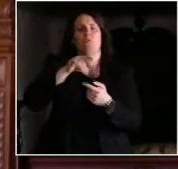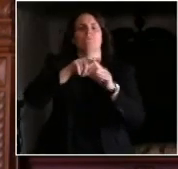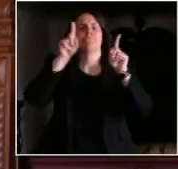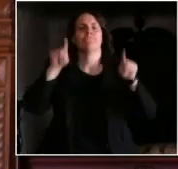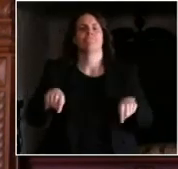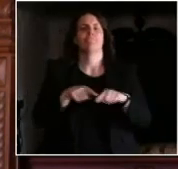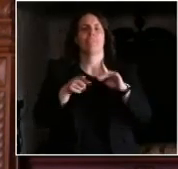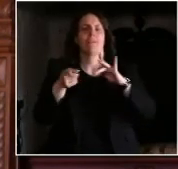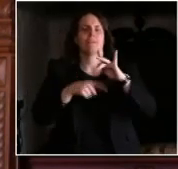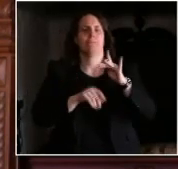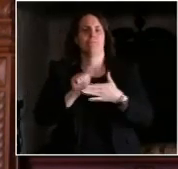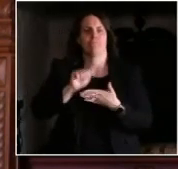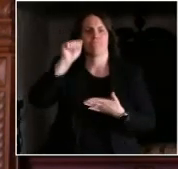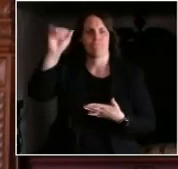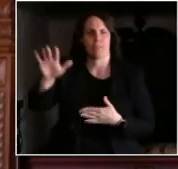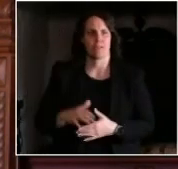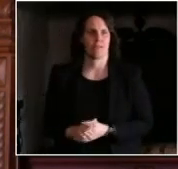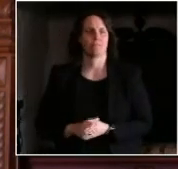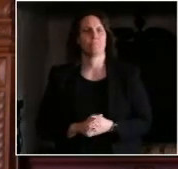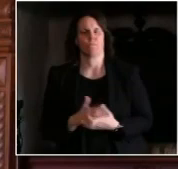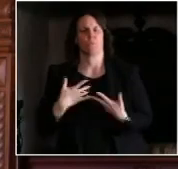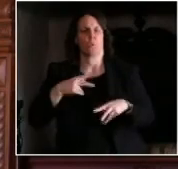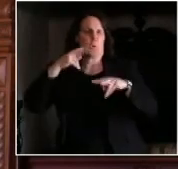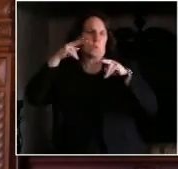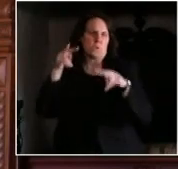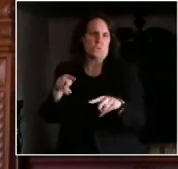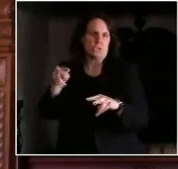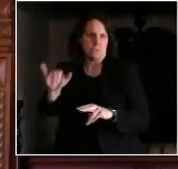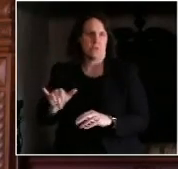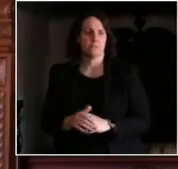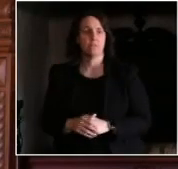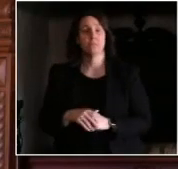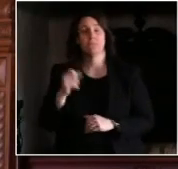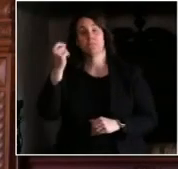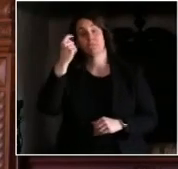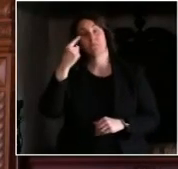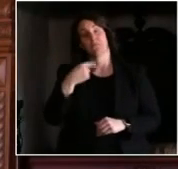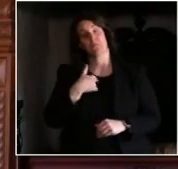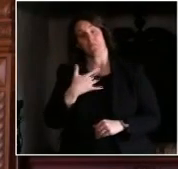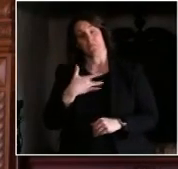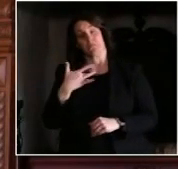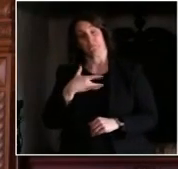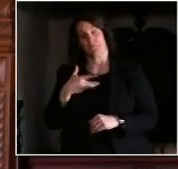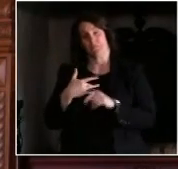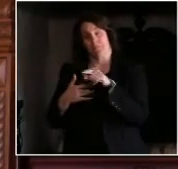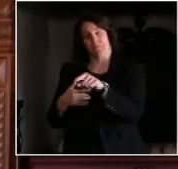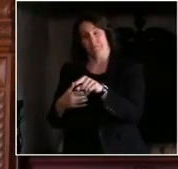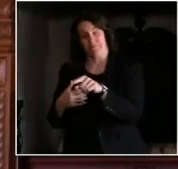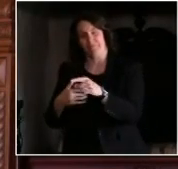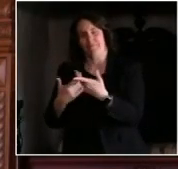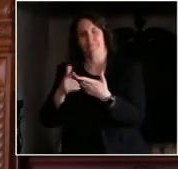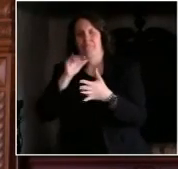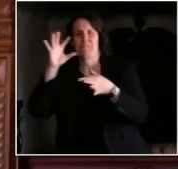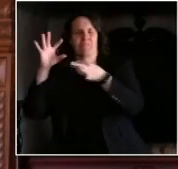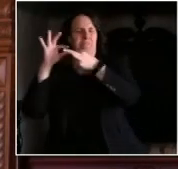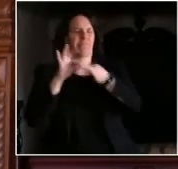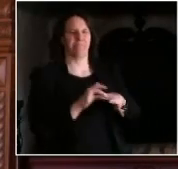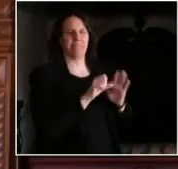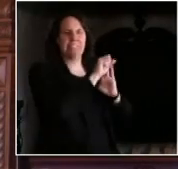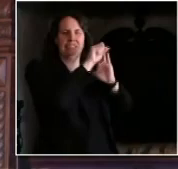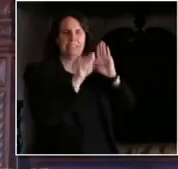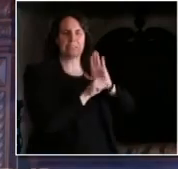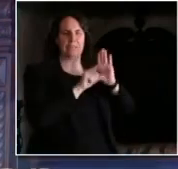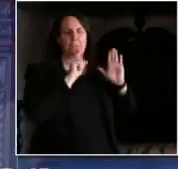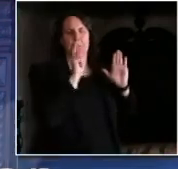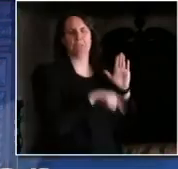officials and our clerks in terms of what they're hearing, but I think there's some very significant differences between those two elections. Thank